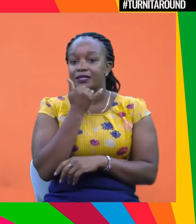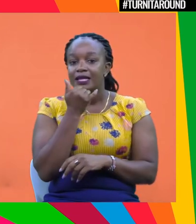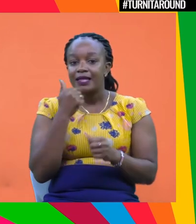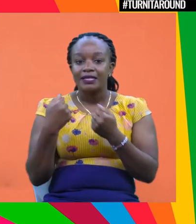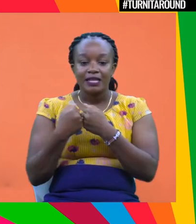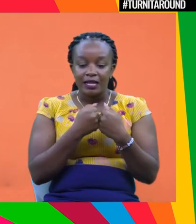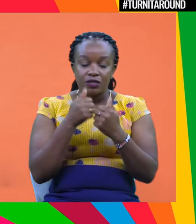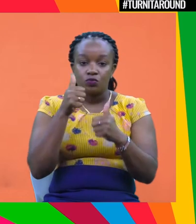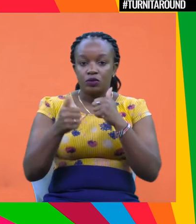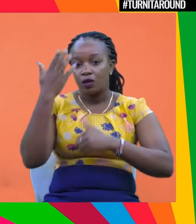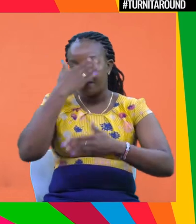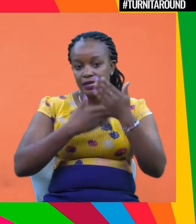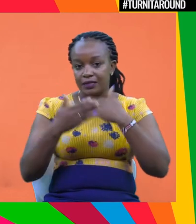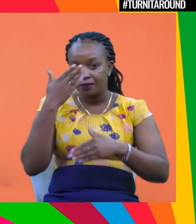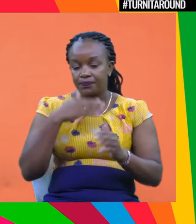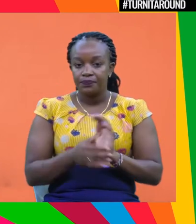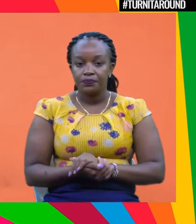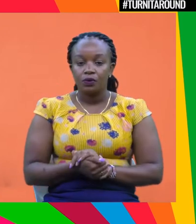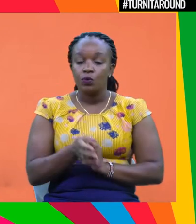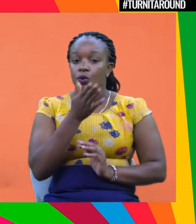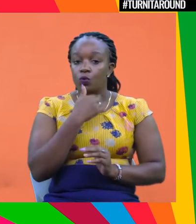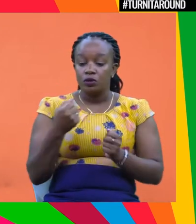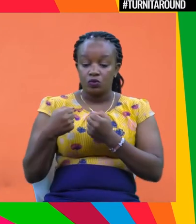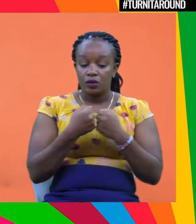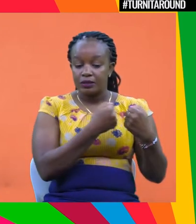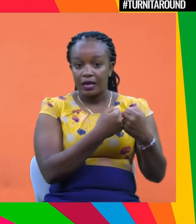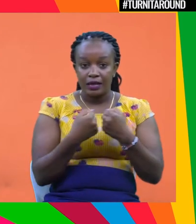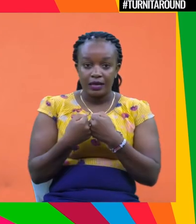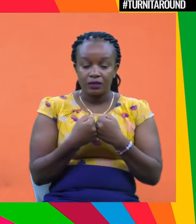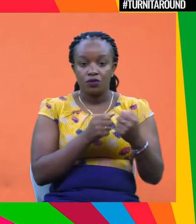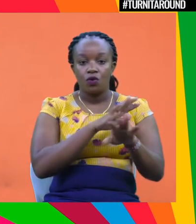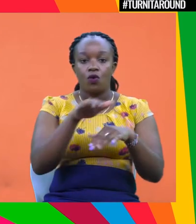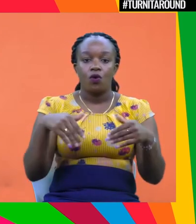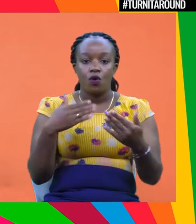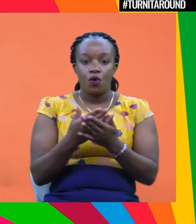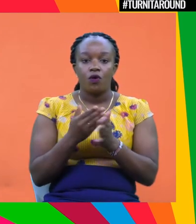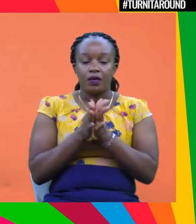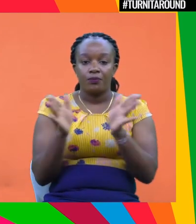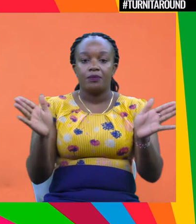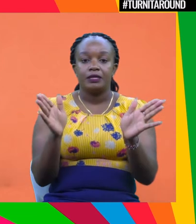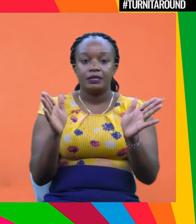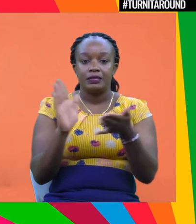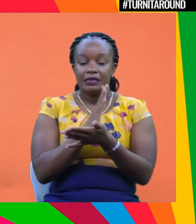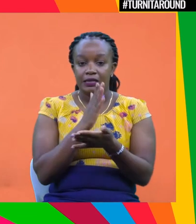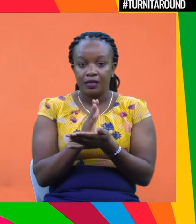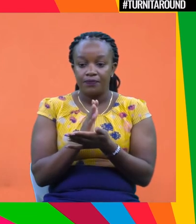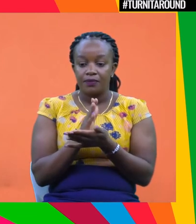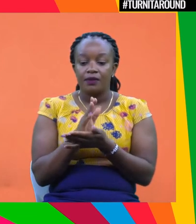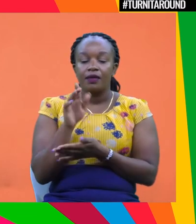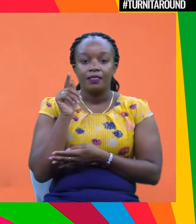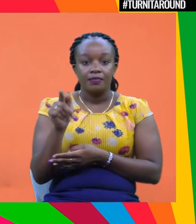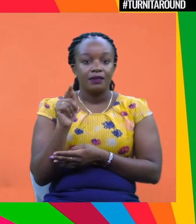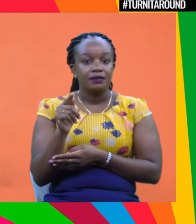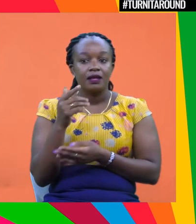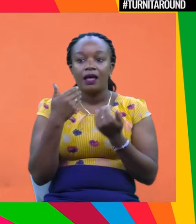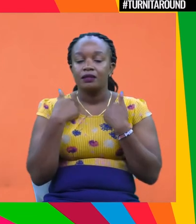challenge that we are facing. And we really want to tap into the ingenuity of the private sector. And this